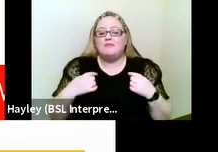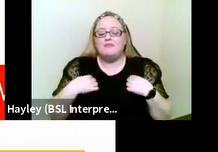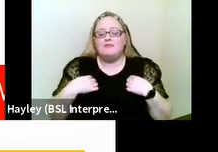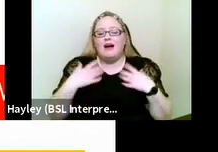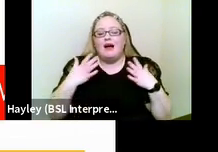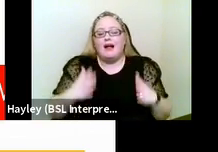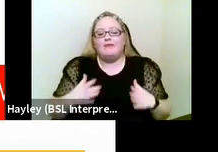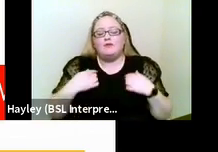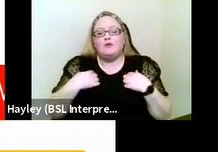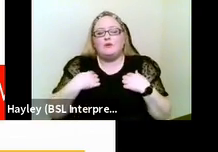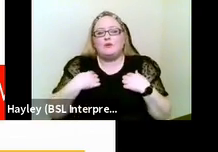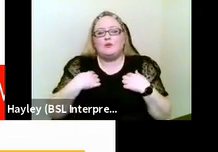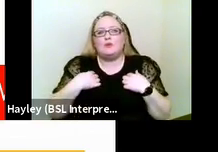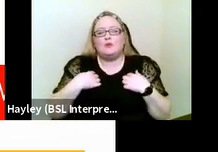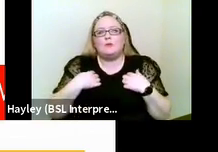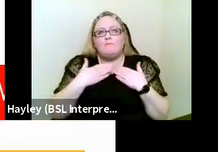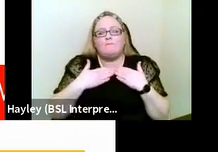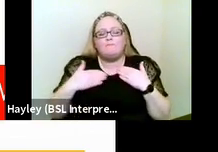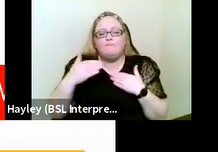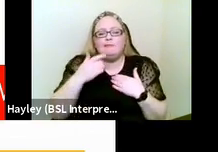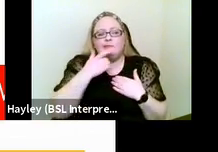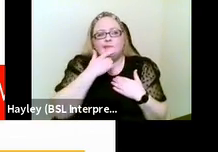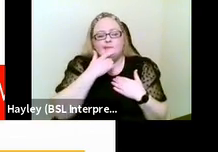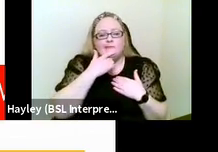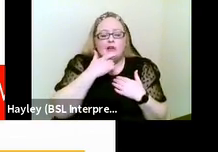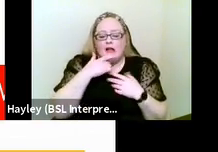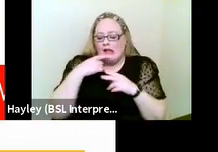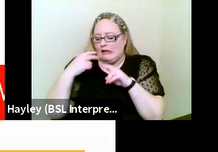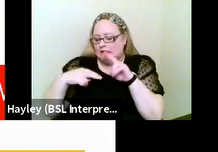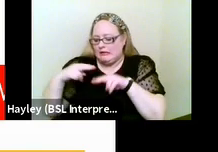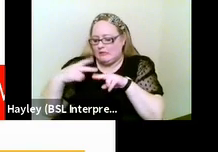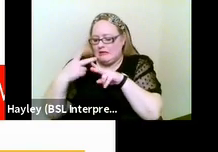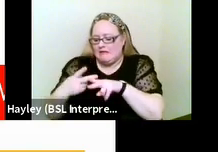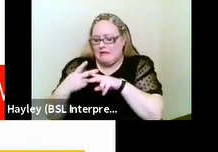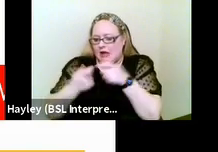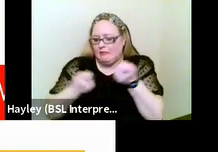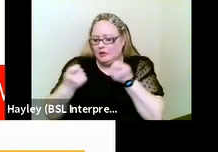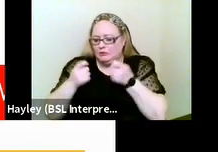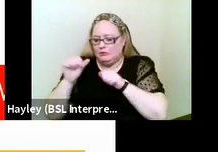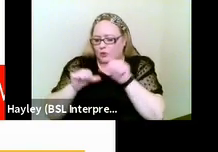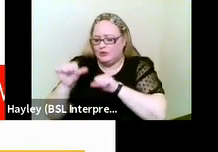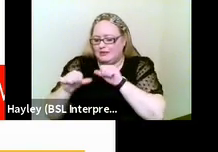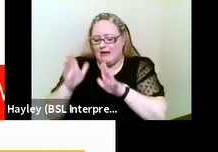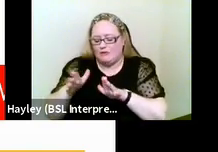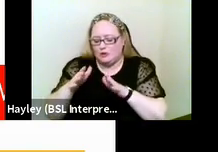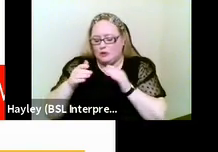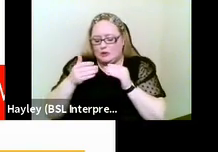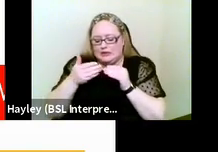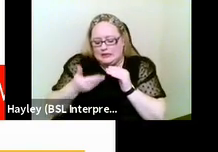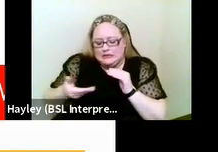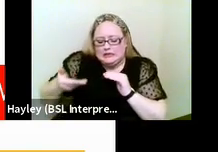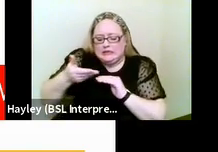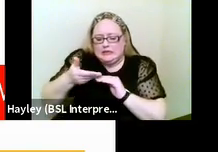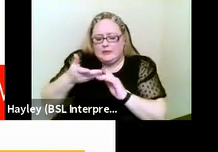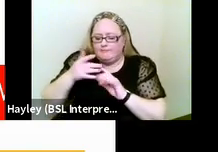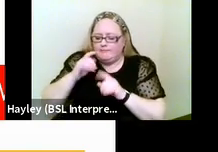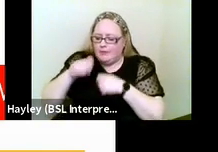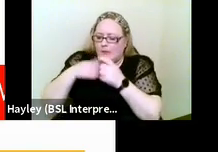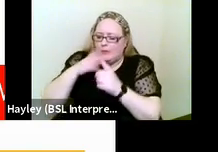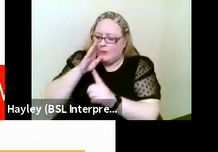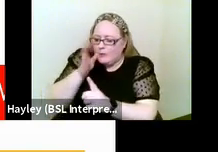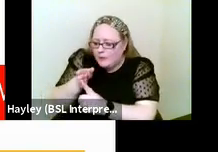transcend assessment and care management processes and really engage in direct work.